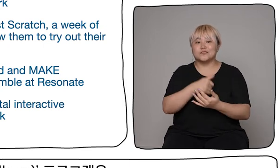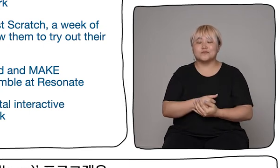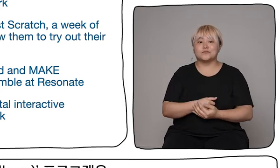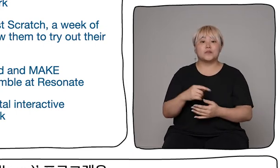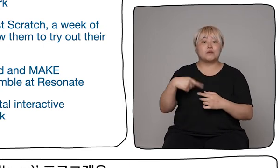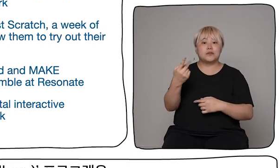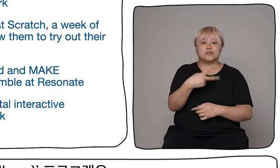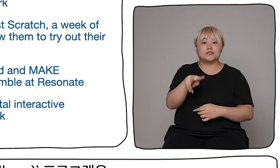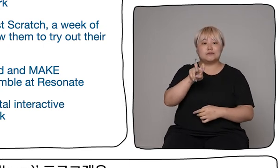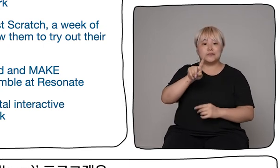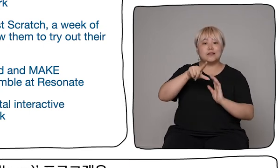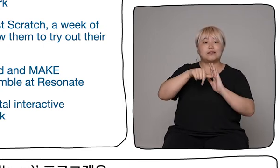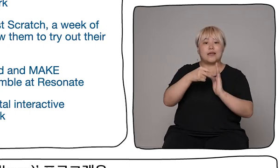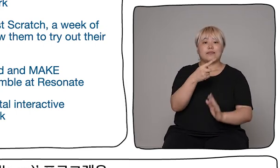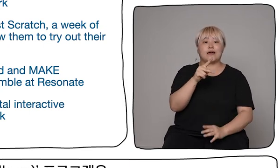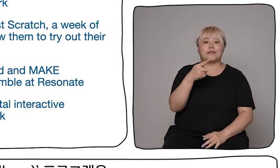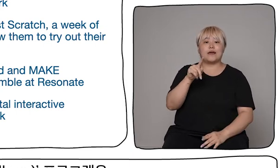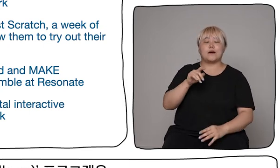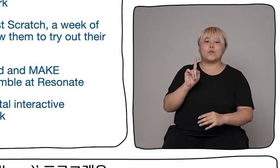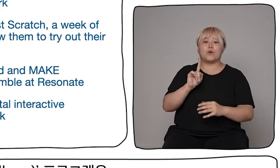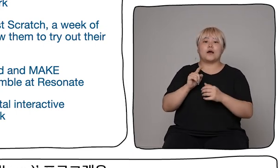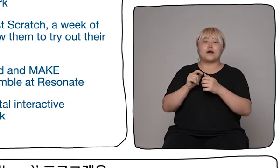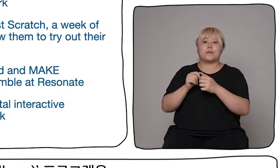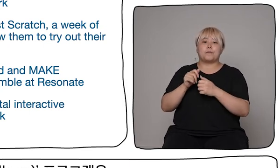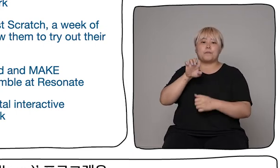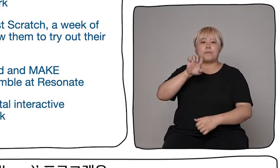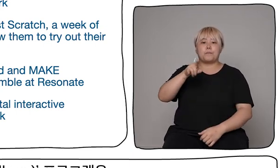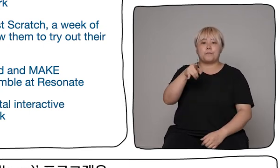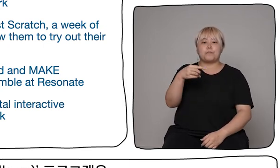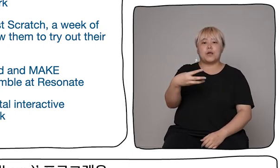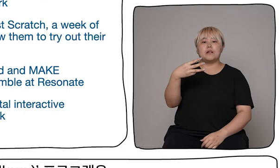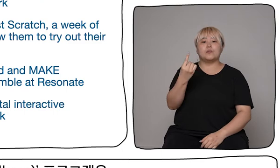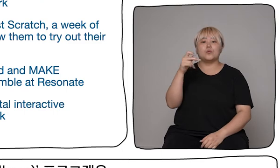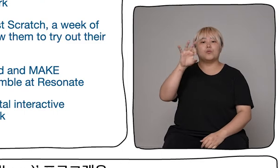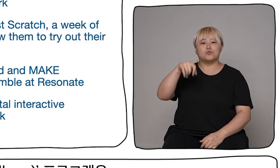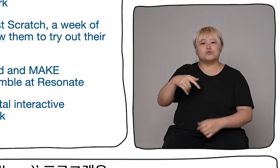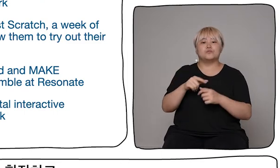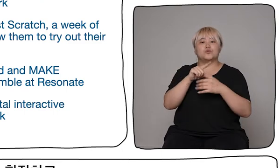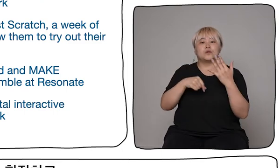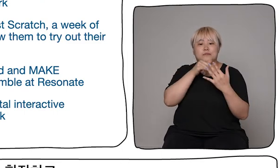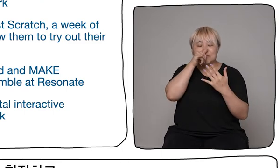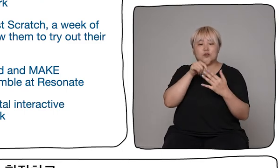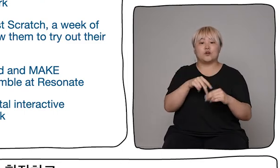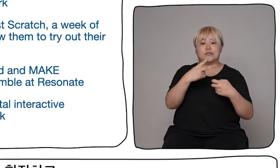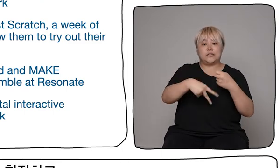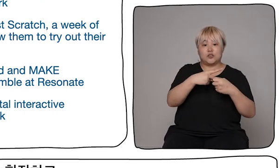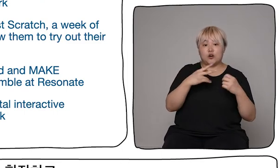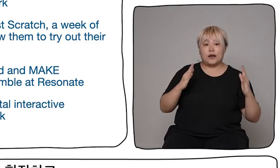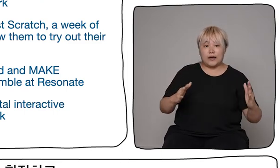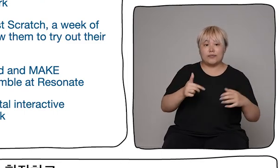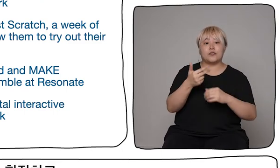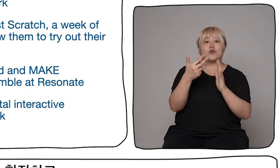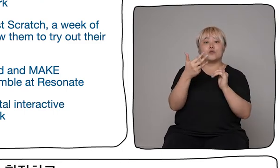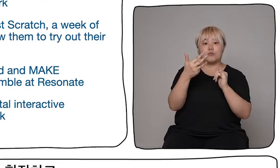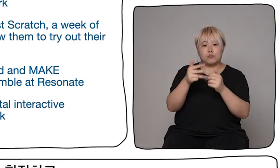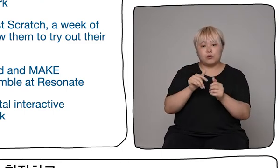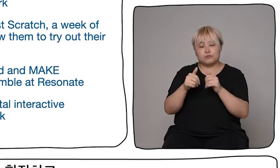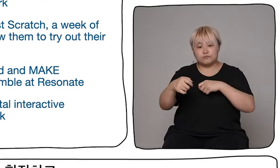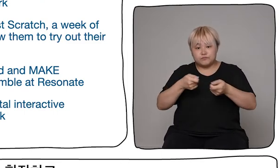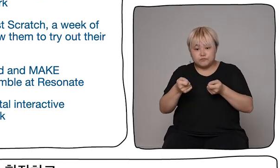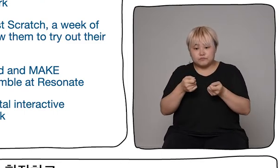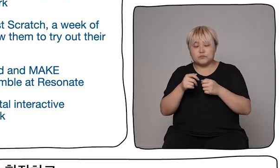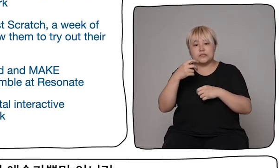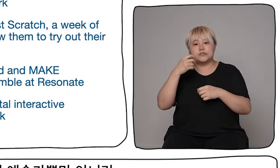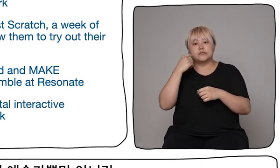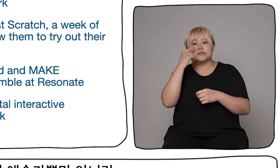The Dada Fellows Programme supports eight artists over a two-year period so that they can grow their practice and explore new ways of making